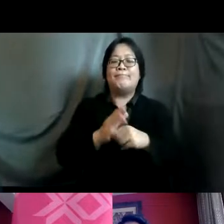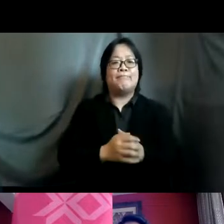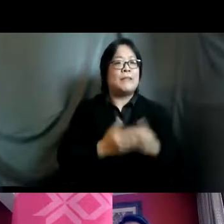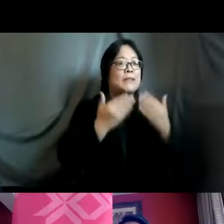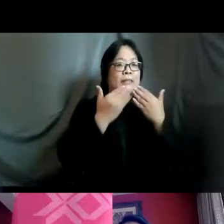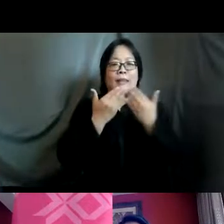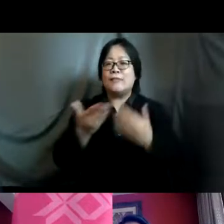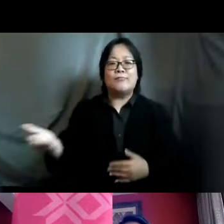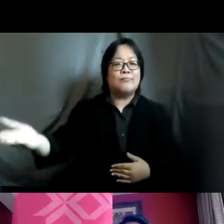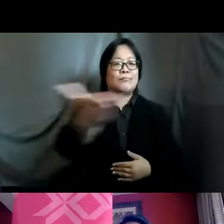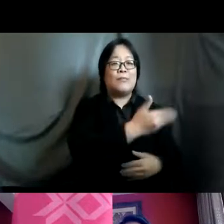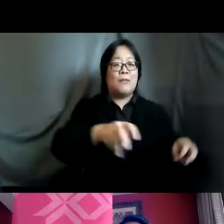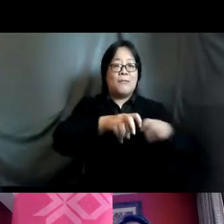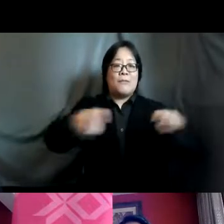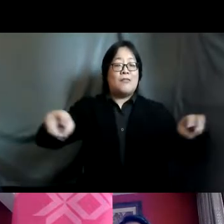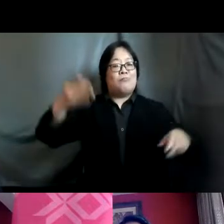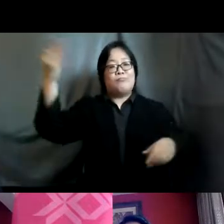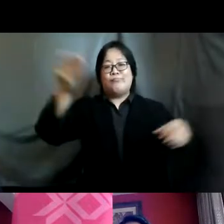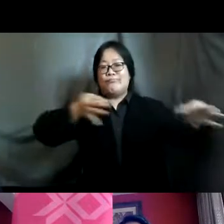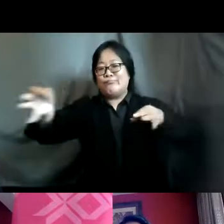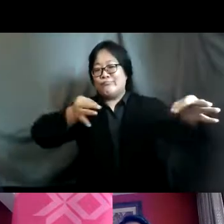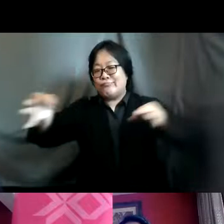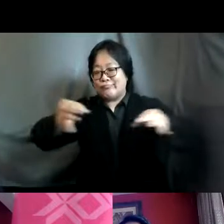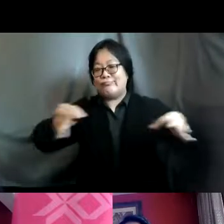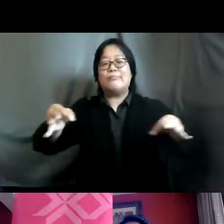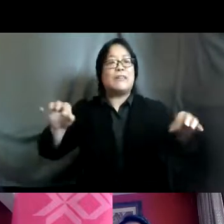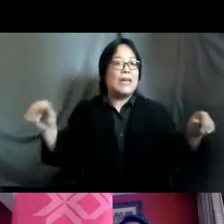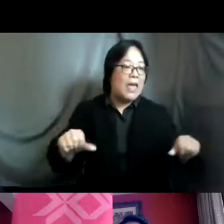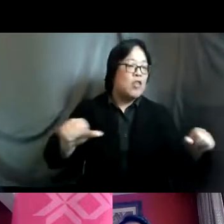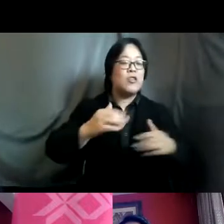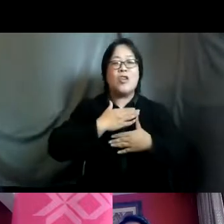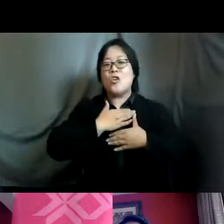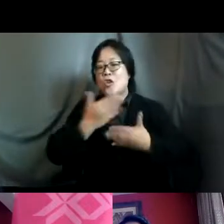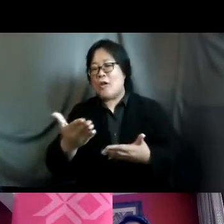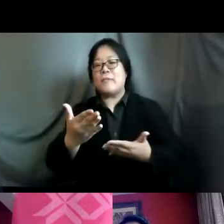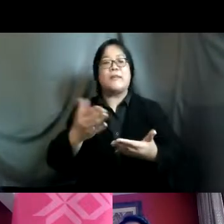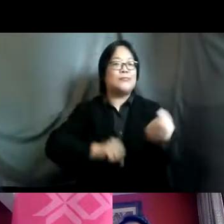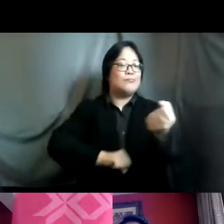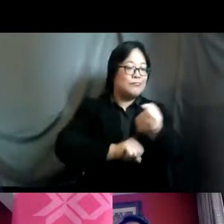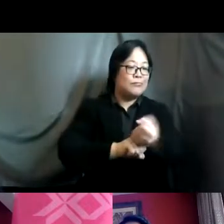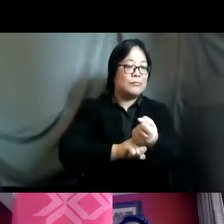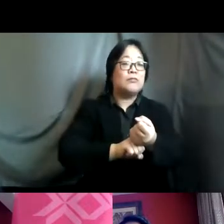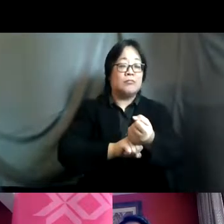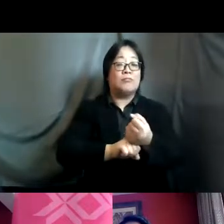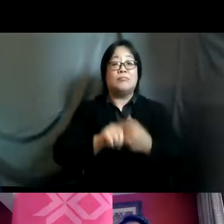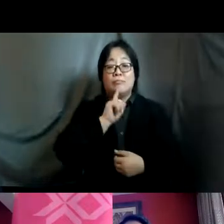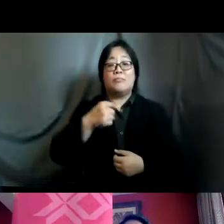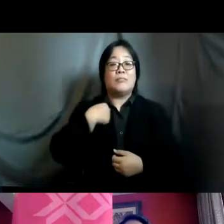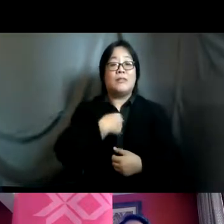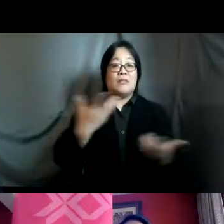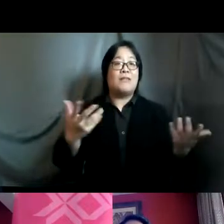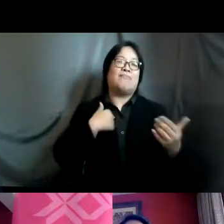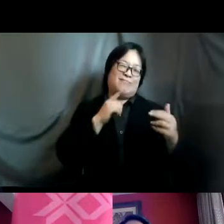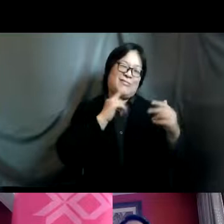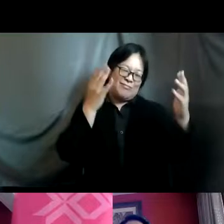our panelists your insights have really helped frame the action areas and commitments across the board um i really wish we had actually more time to